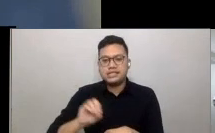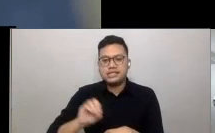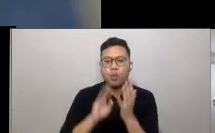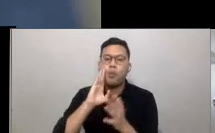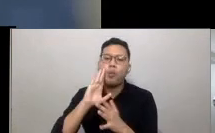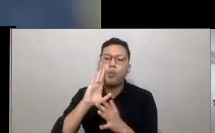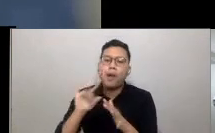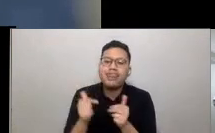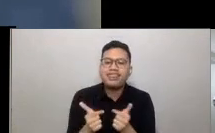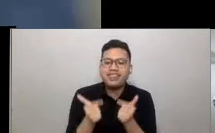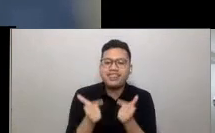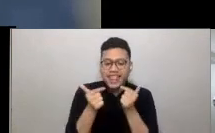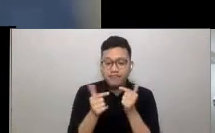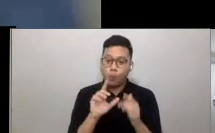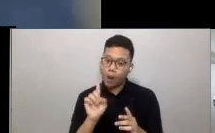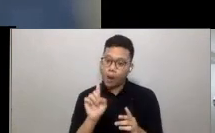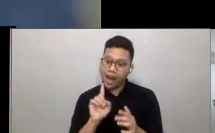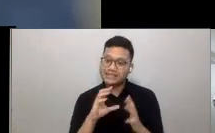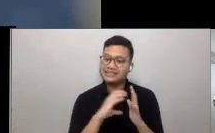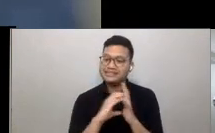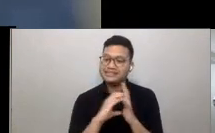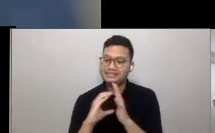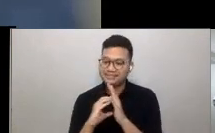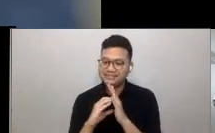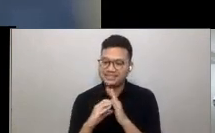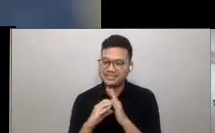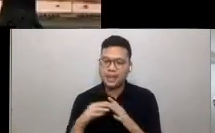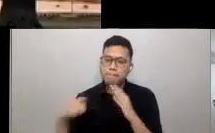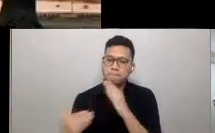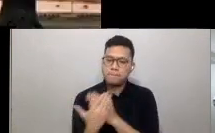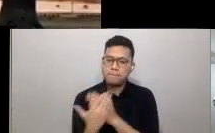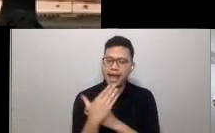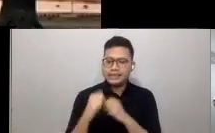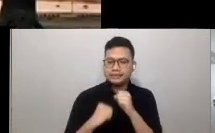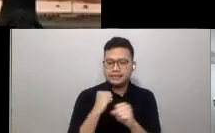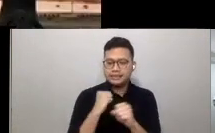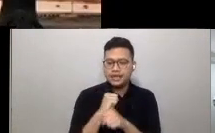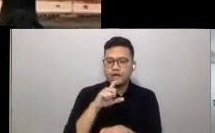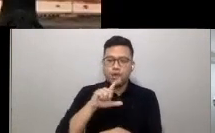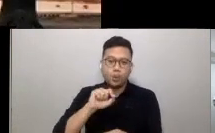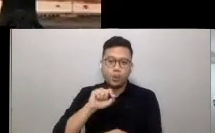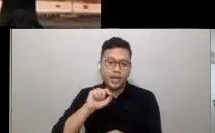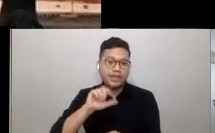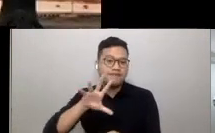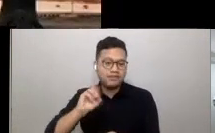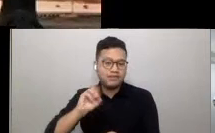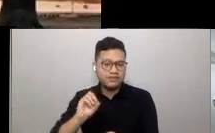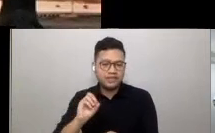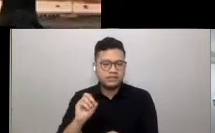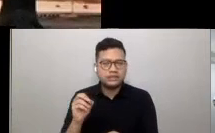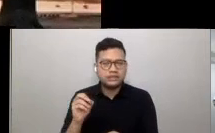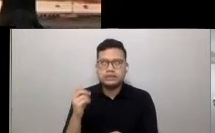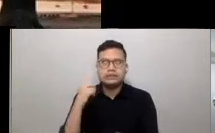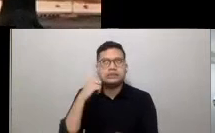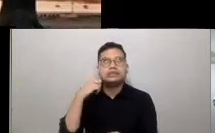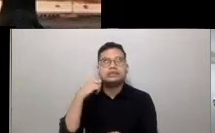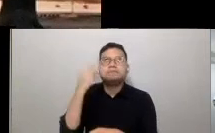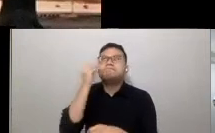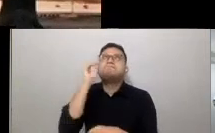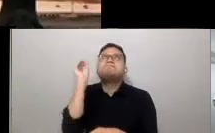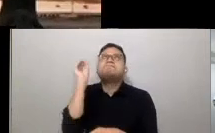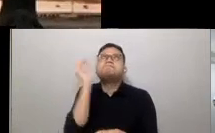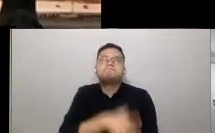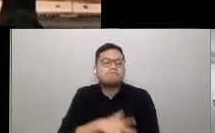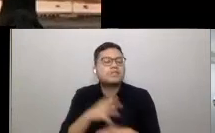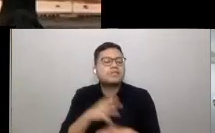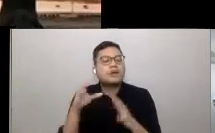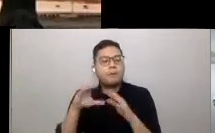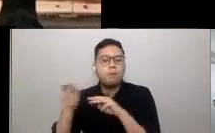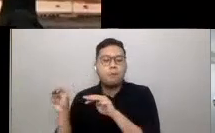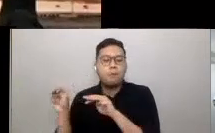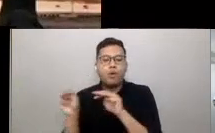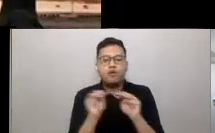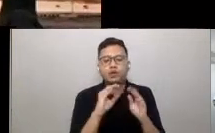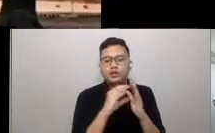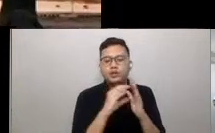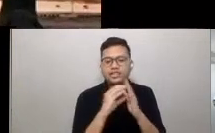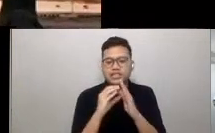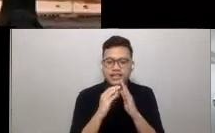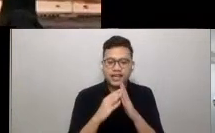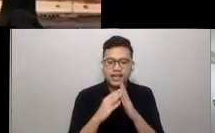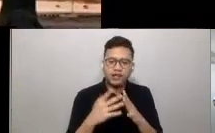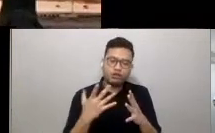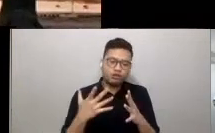living in city centres by 2050. We think nothing of migrating to cities in search of utopian